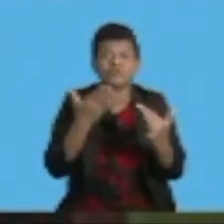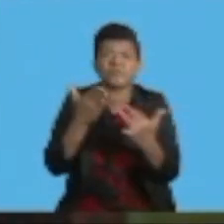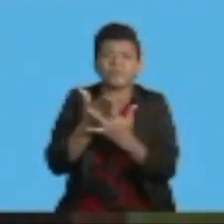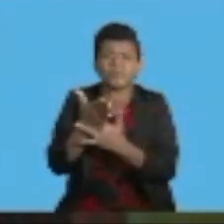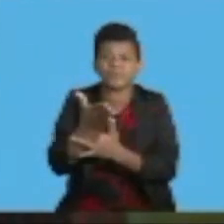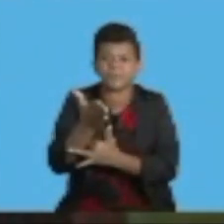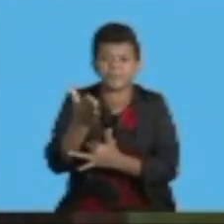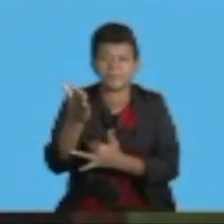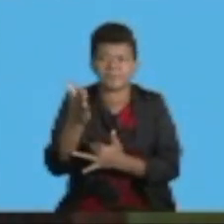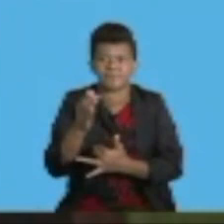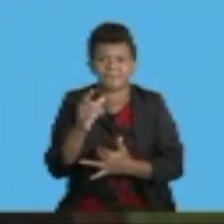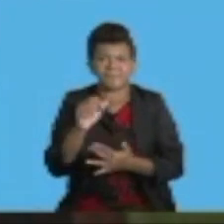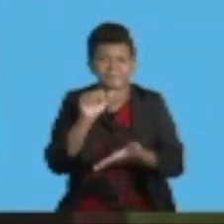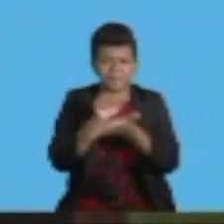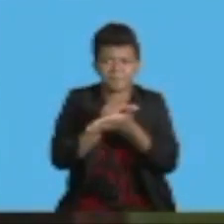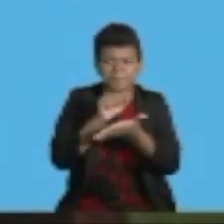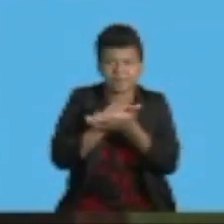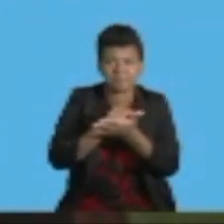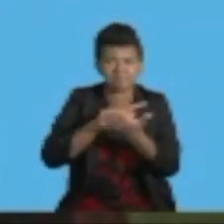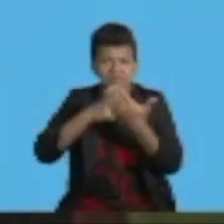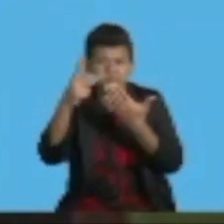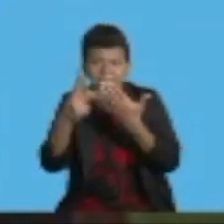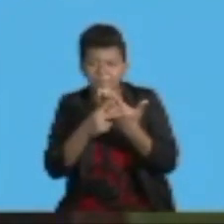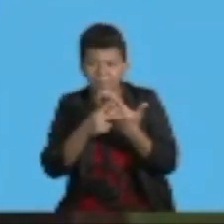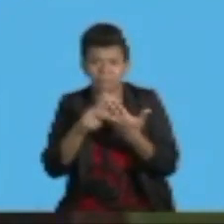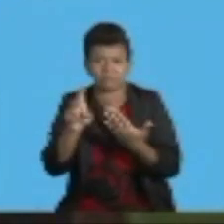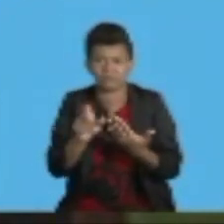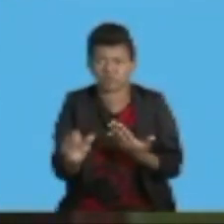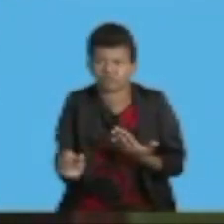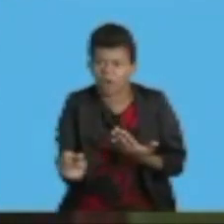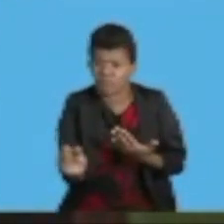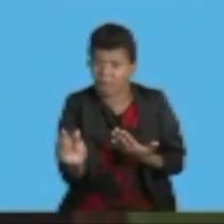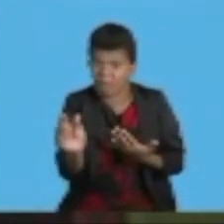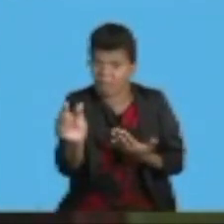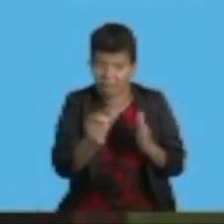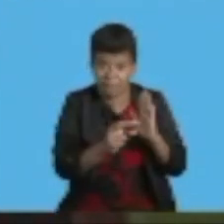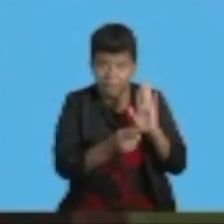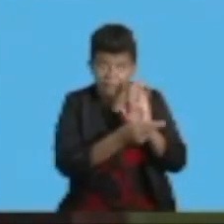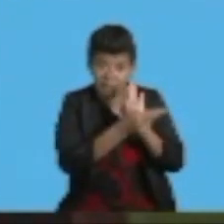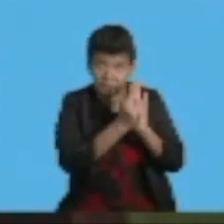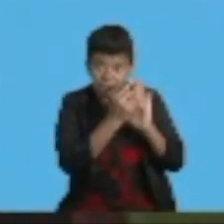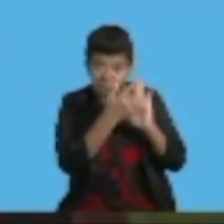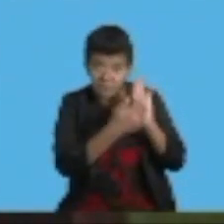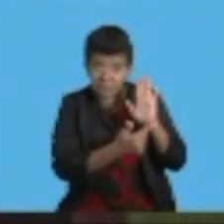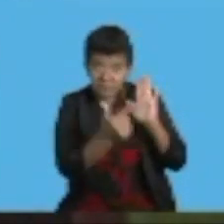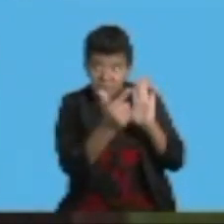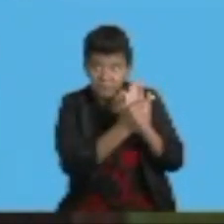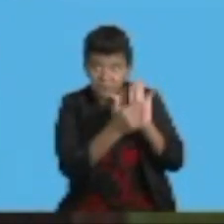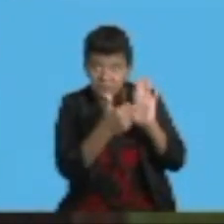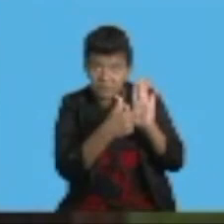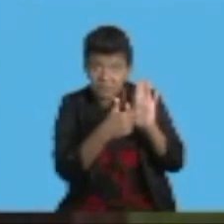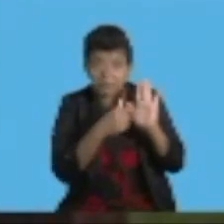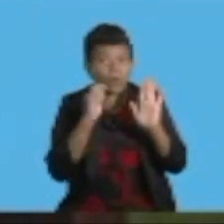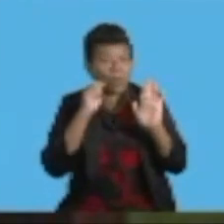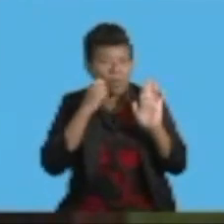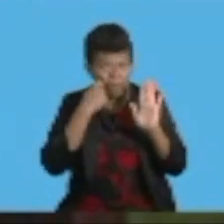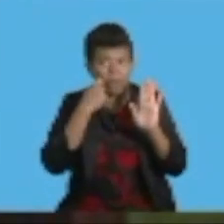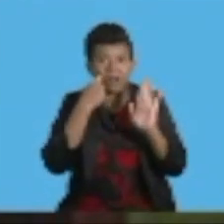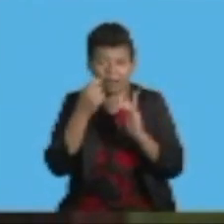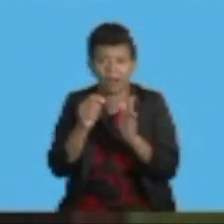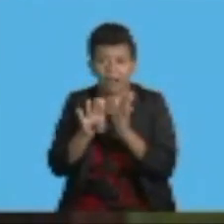The revised legislation will be expanded to include both domestic and foreign investment.